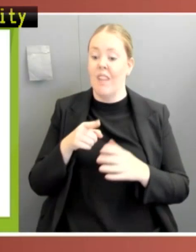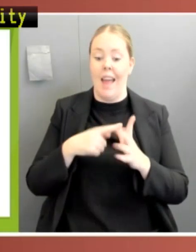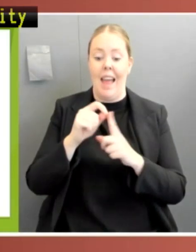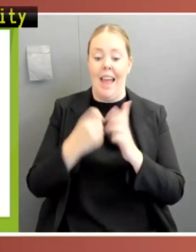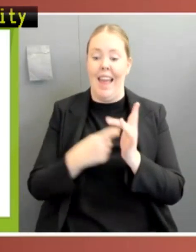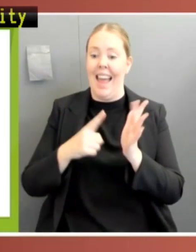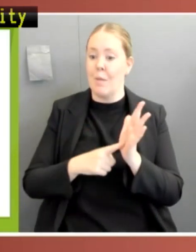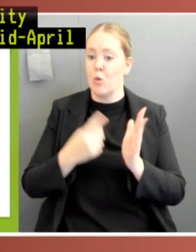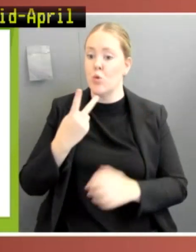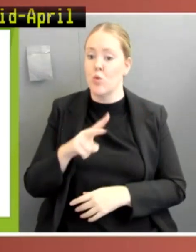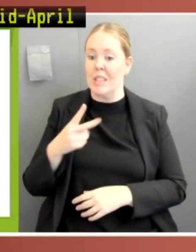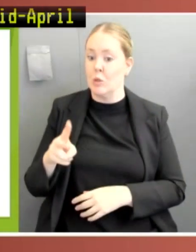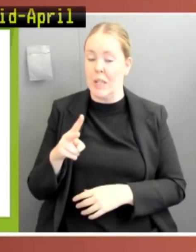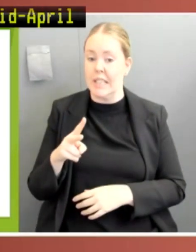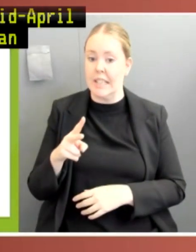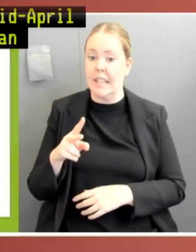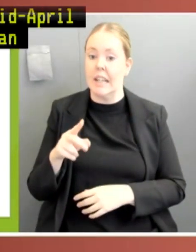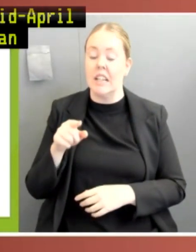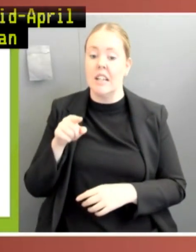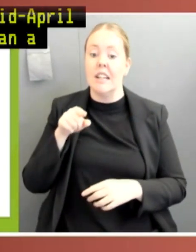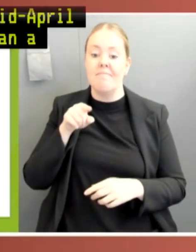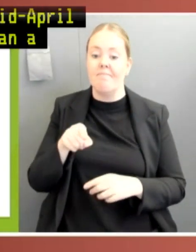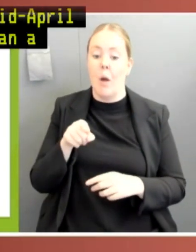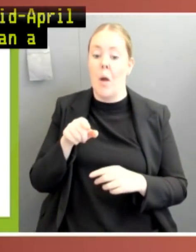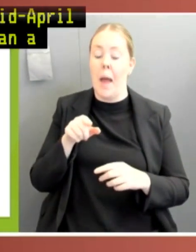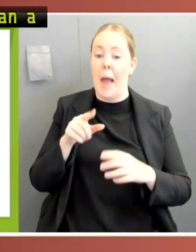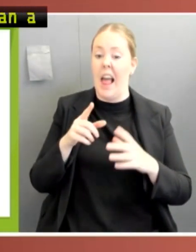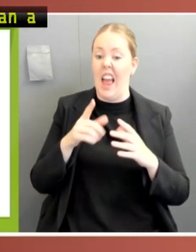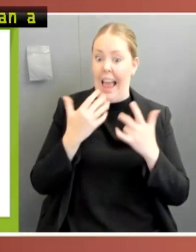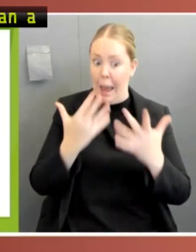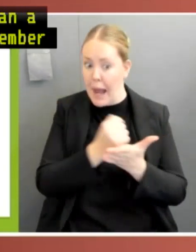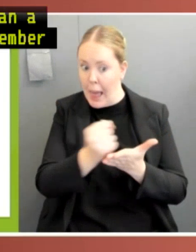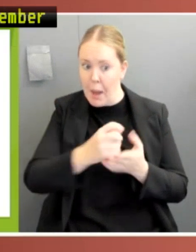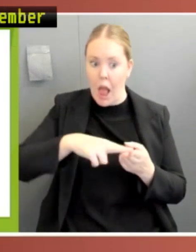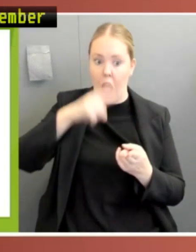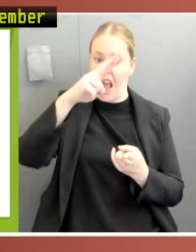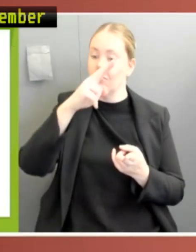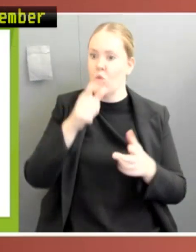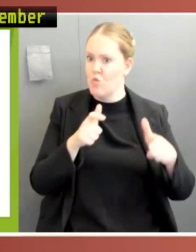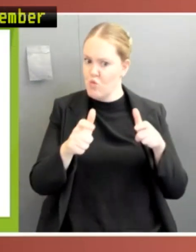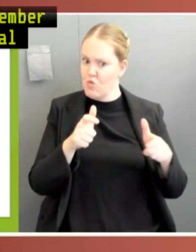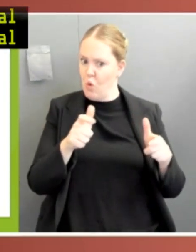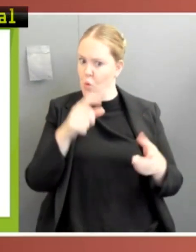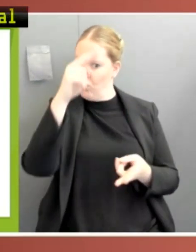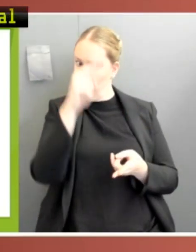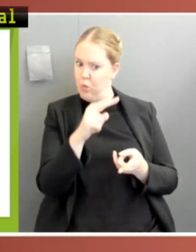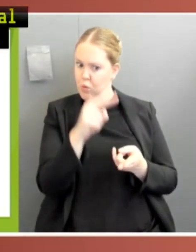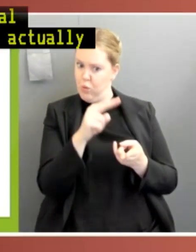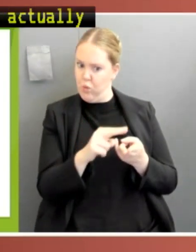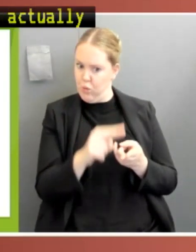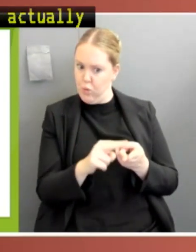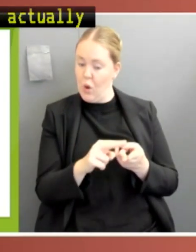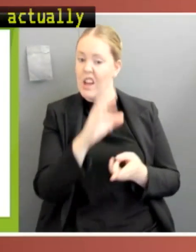than a handful of cases until December 2021. Following some initial challenges, the parliament actually increased the number of sitting days that they're expected to hold that